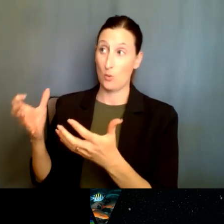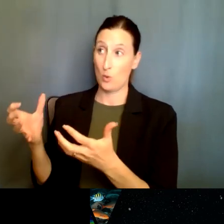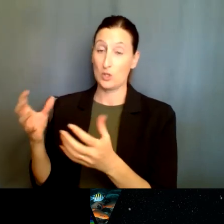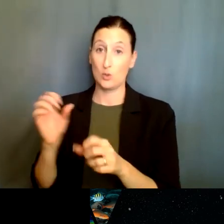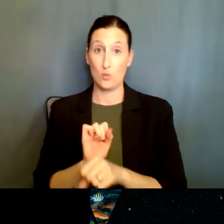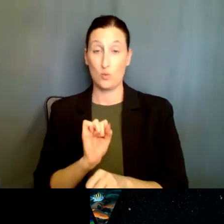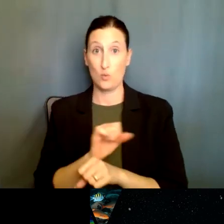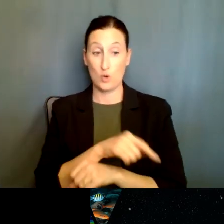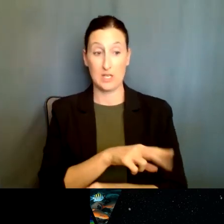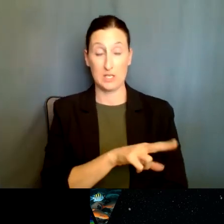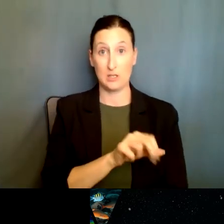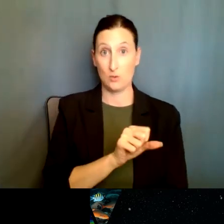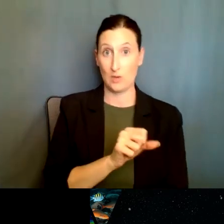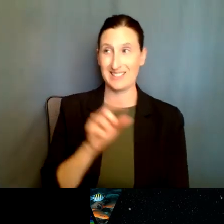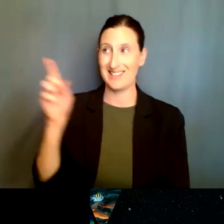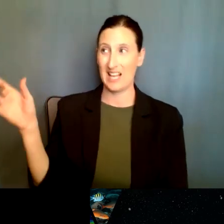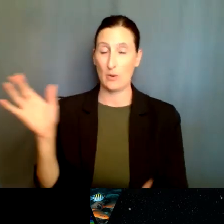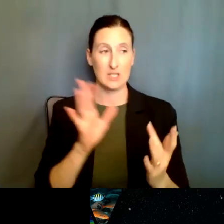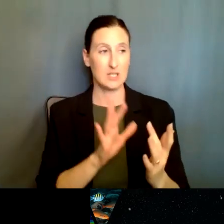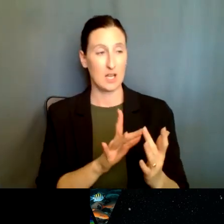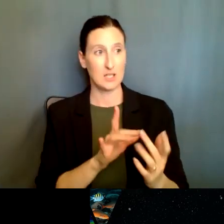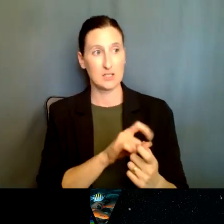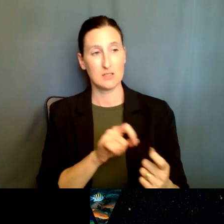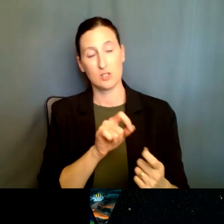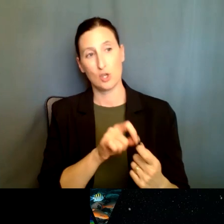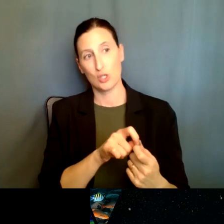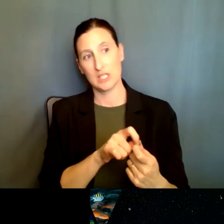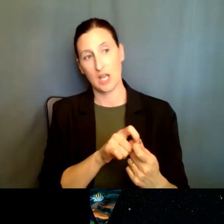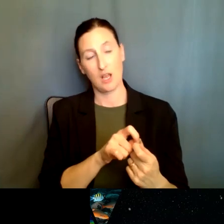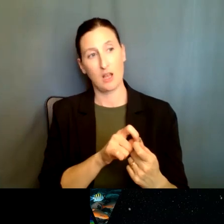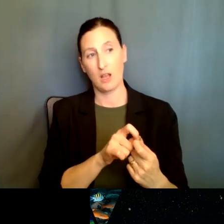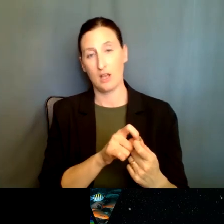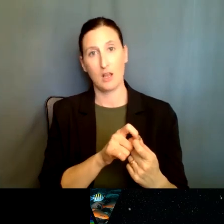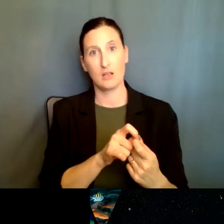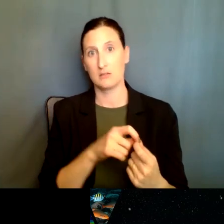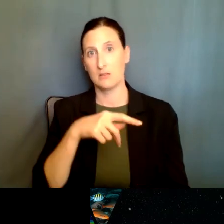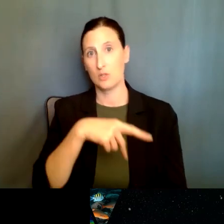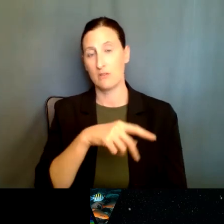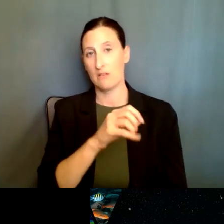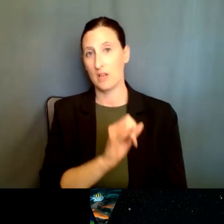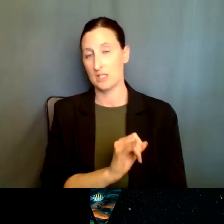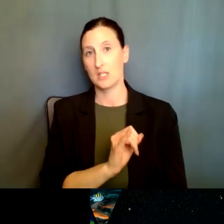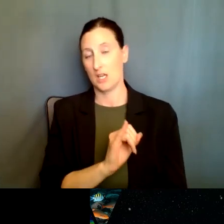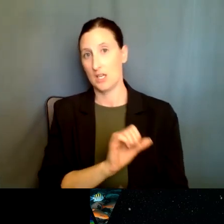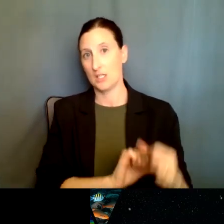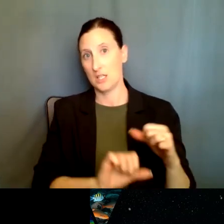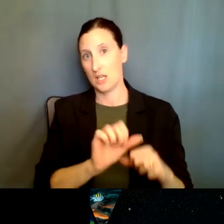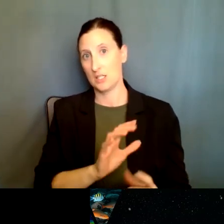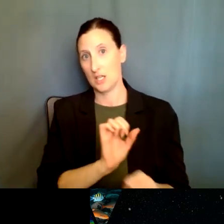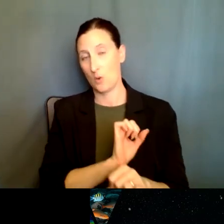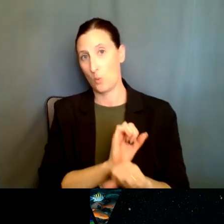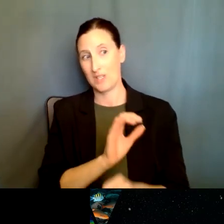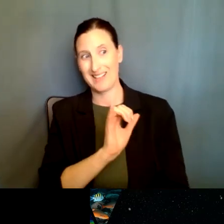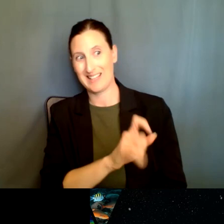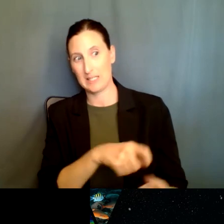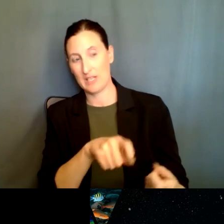they would, um, contact a certain, um, principal investigator, certain scientists that works at an academic institution in the